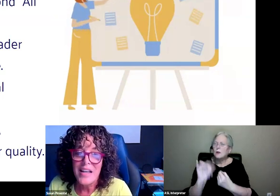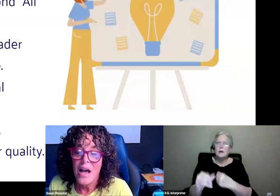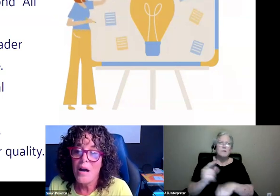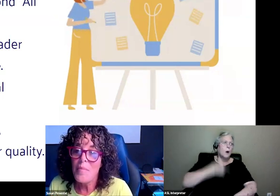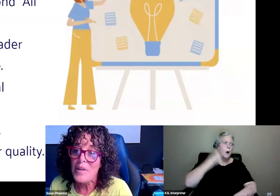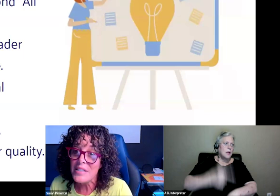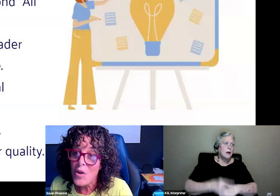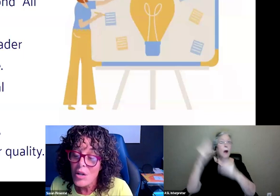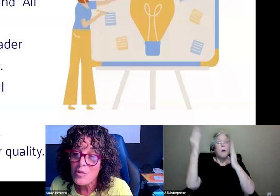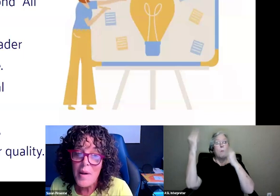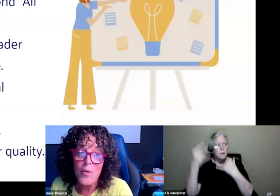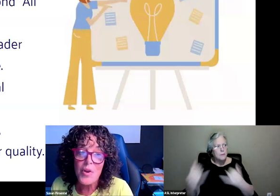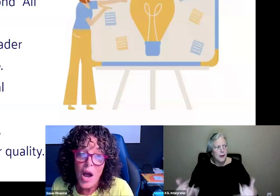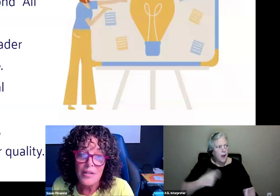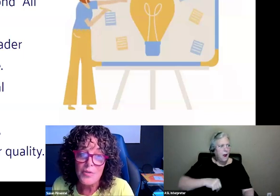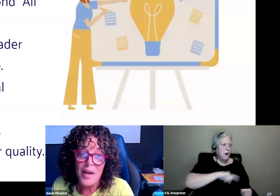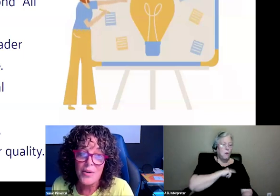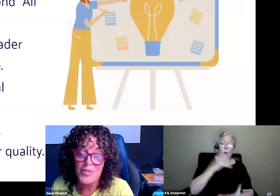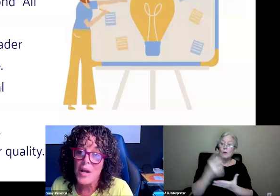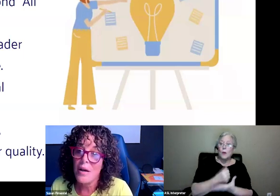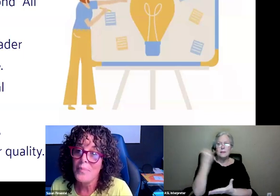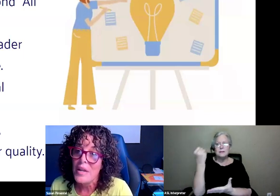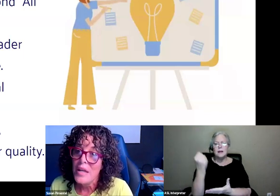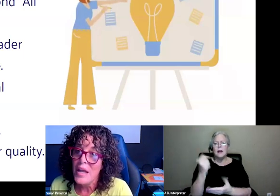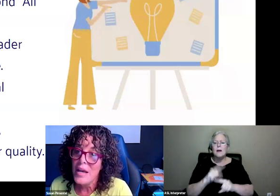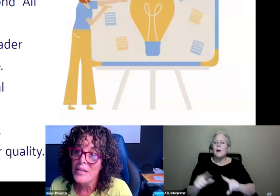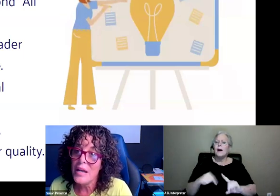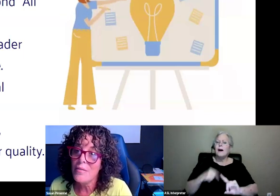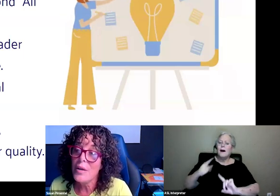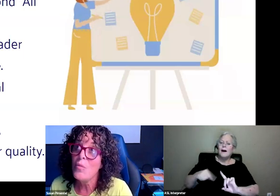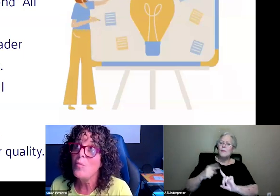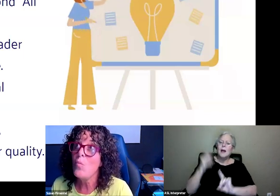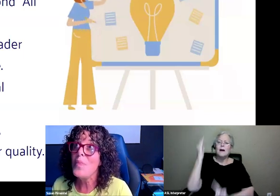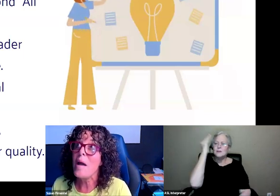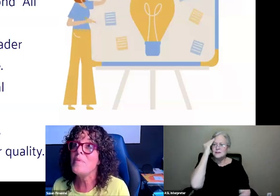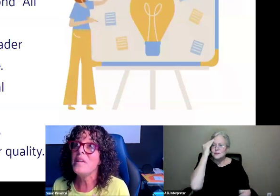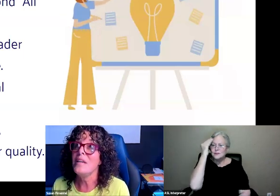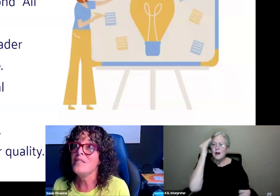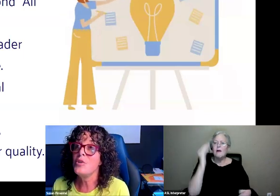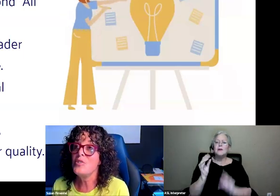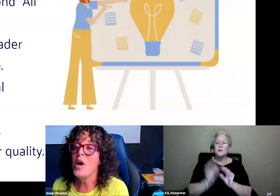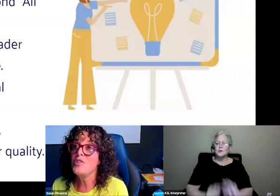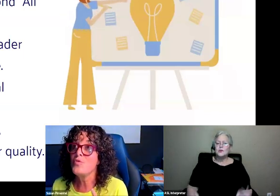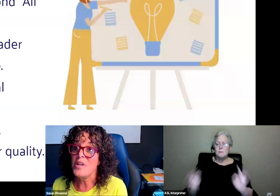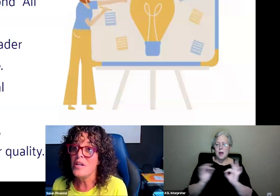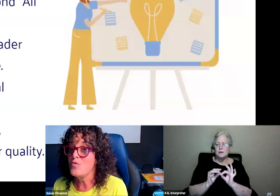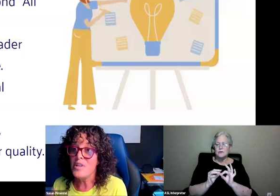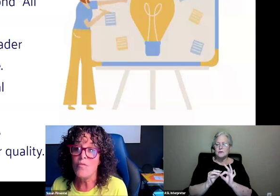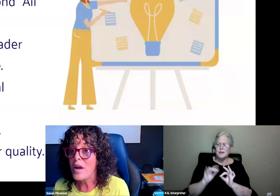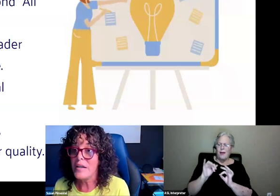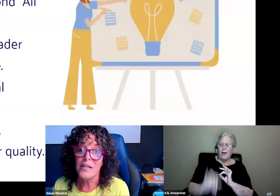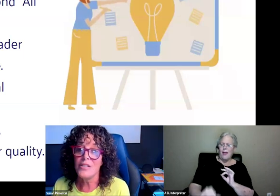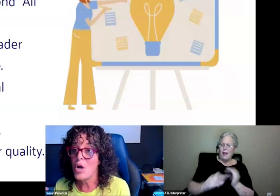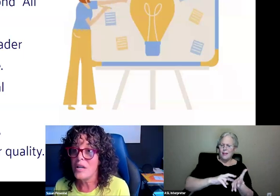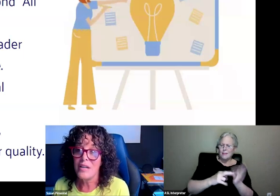that. But it's also about knowledge matters and what that means. So it's not just reading, it's